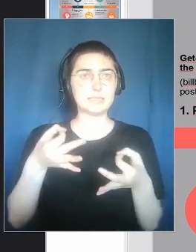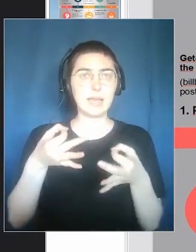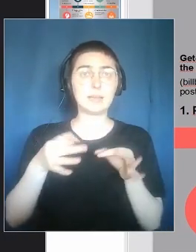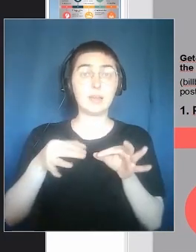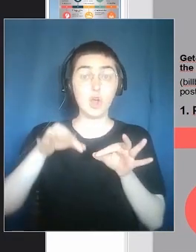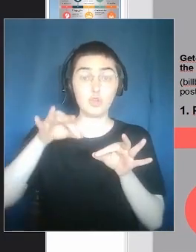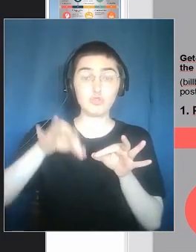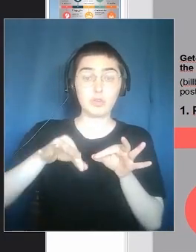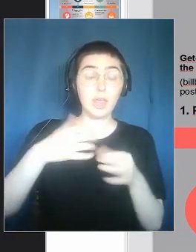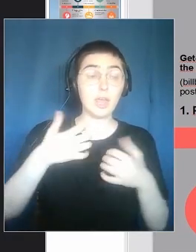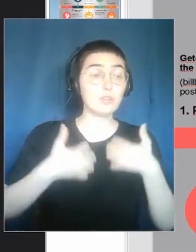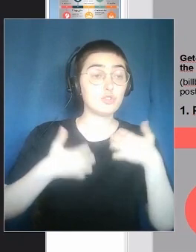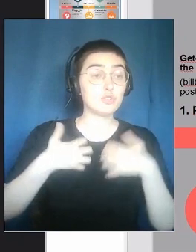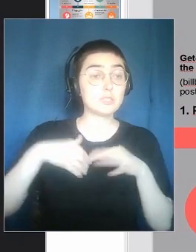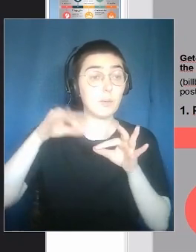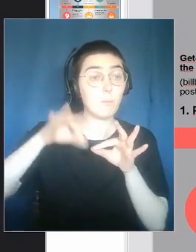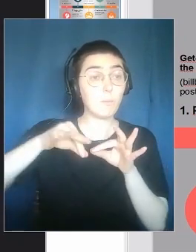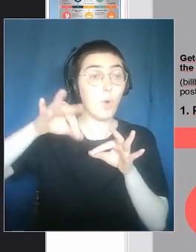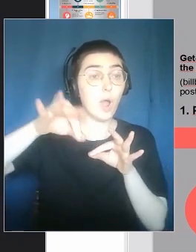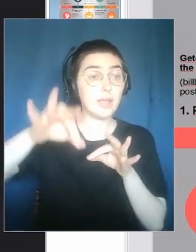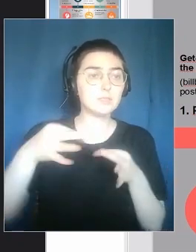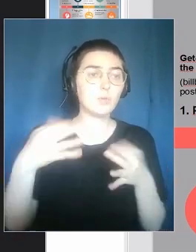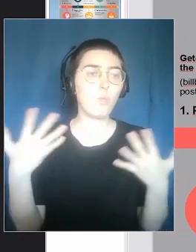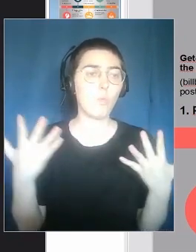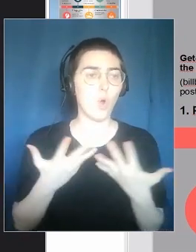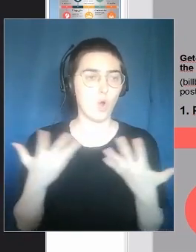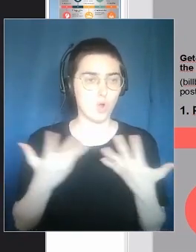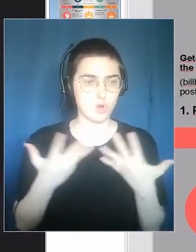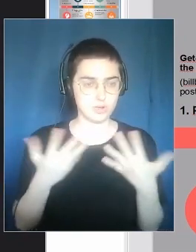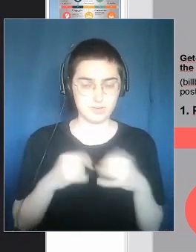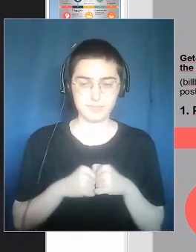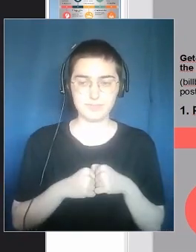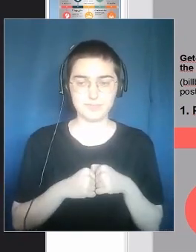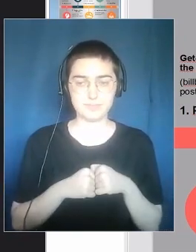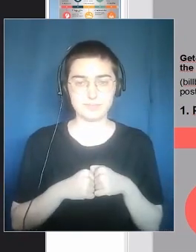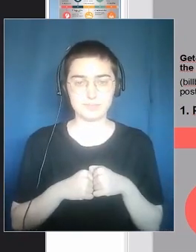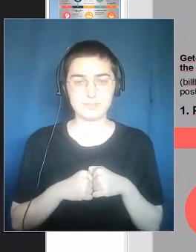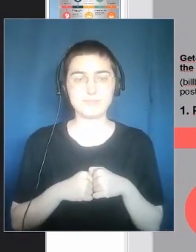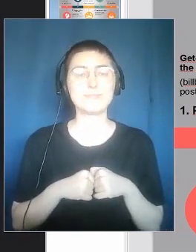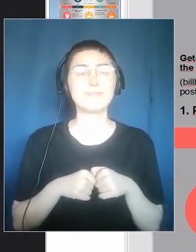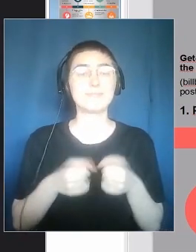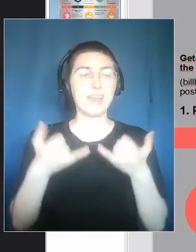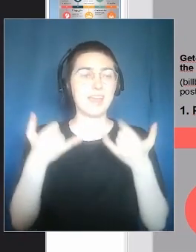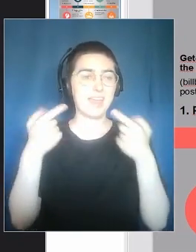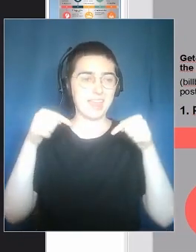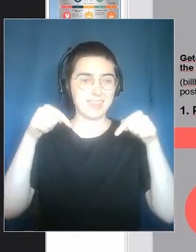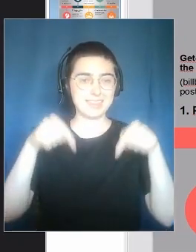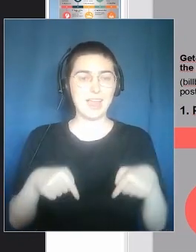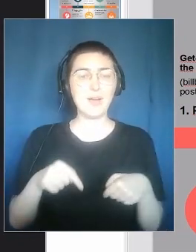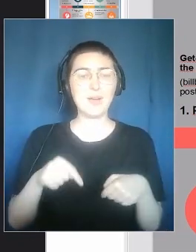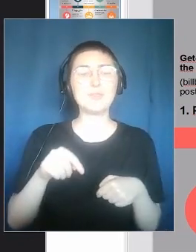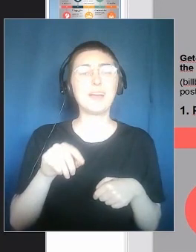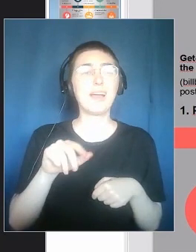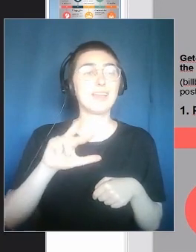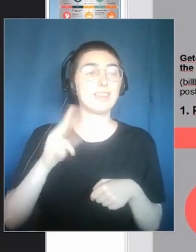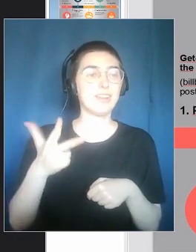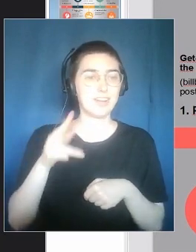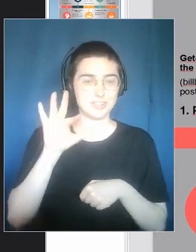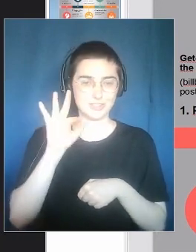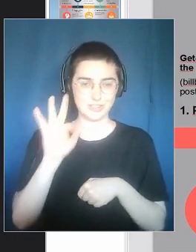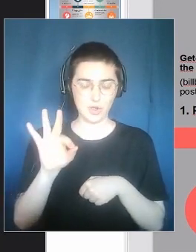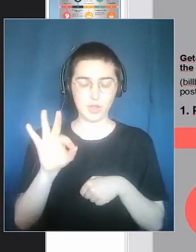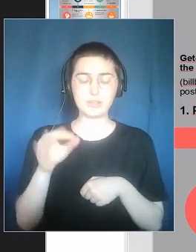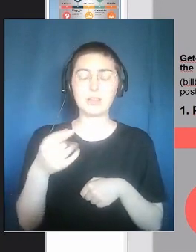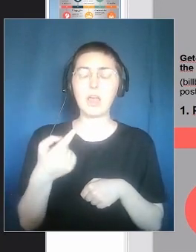are the points of interest, the different steps where we already got